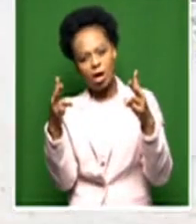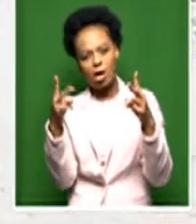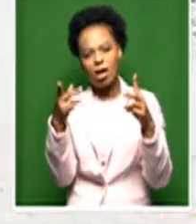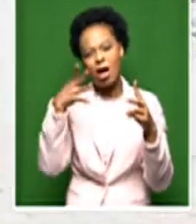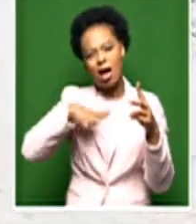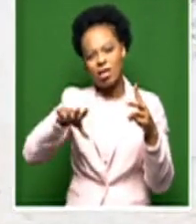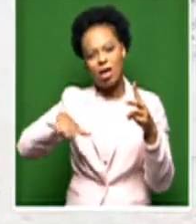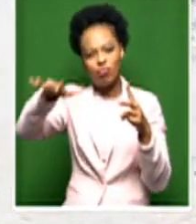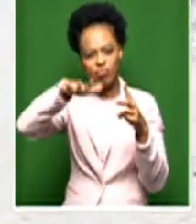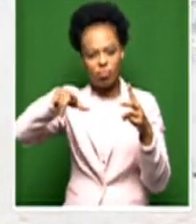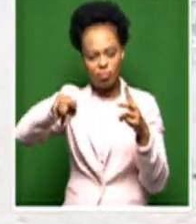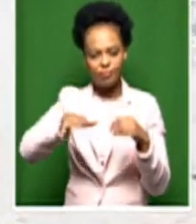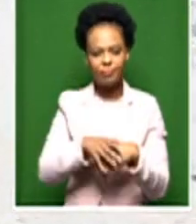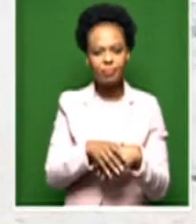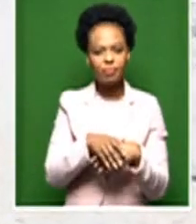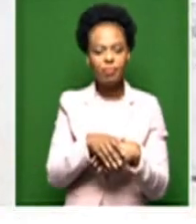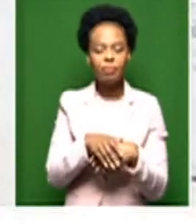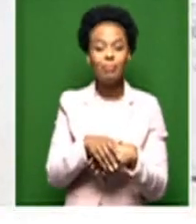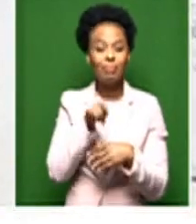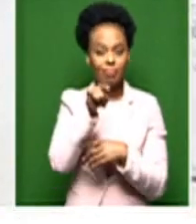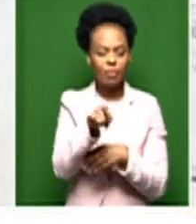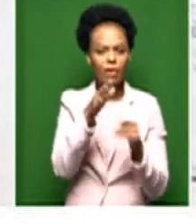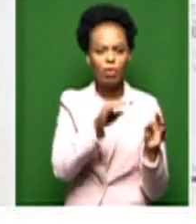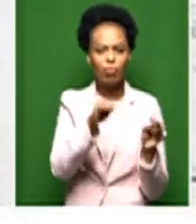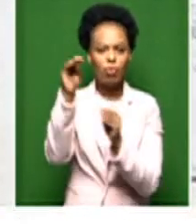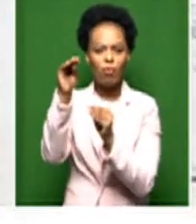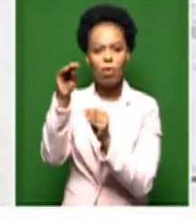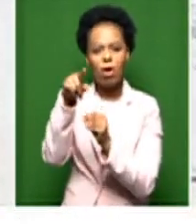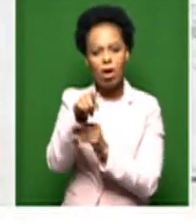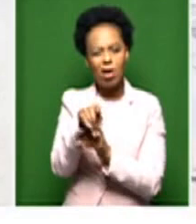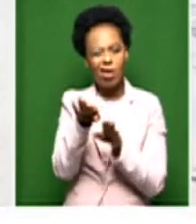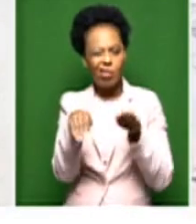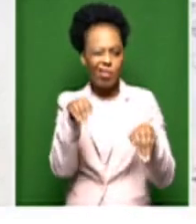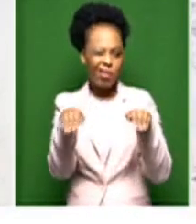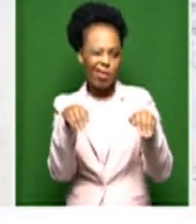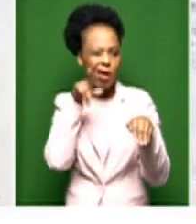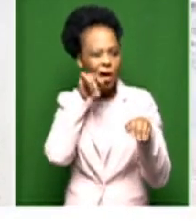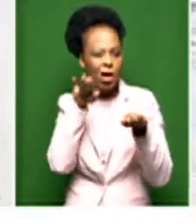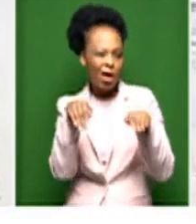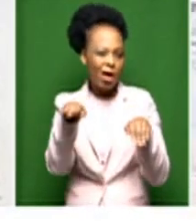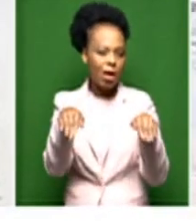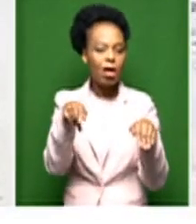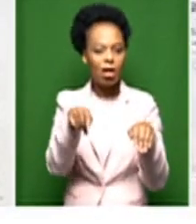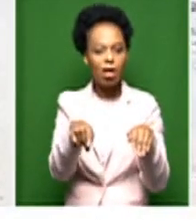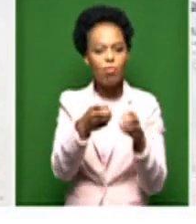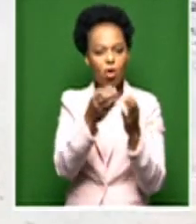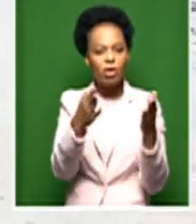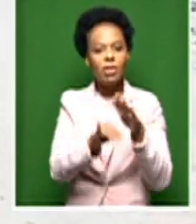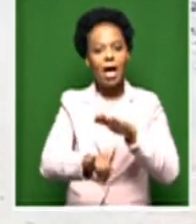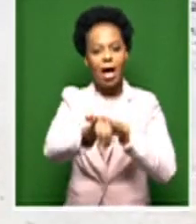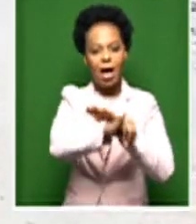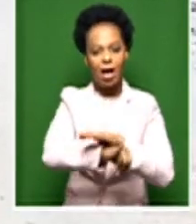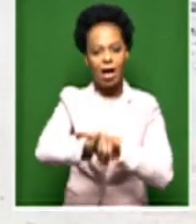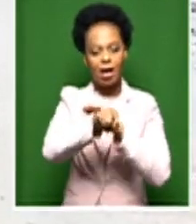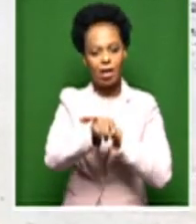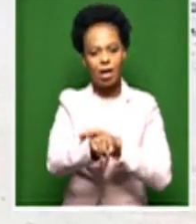elsewhere. So the initial decline was linked to removal of guano. These penguins historically nested on islands where they made their